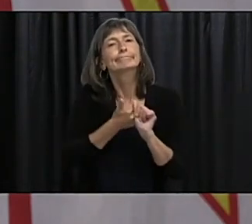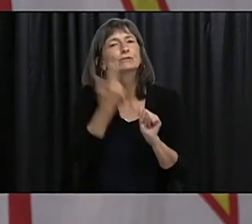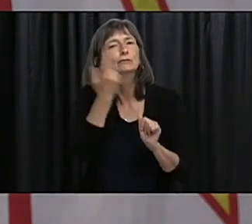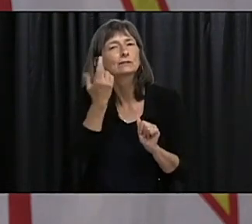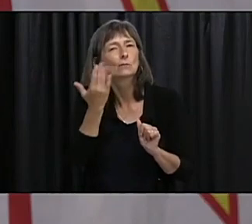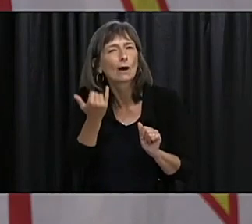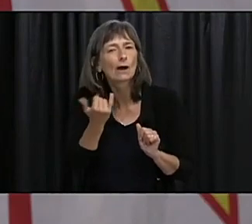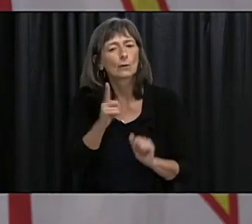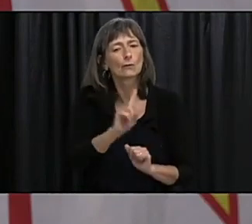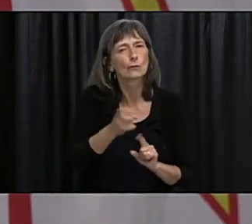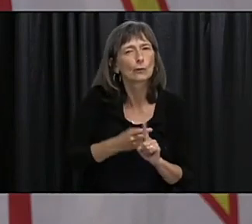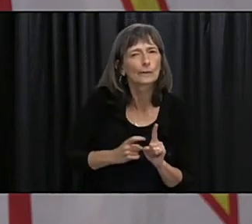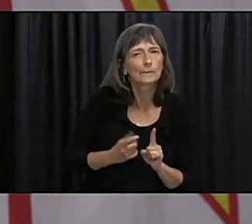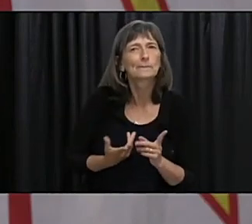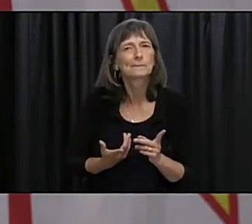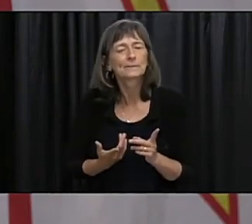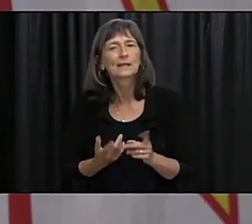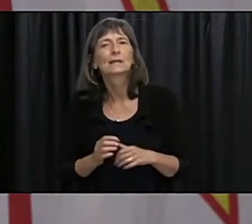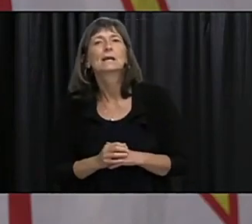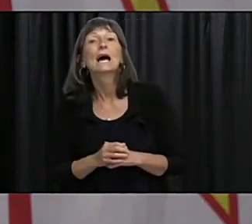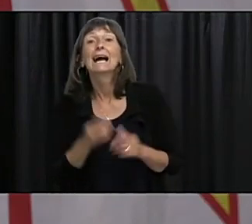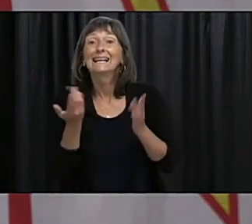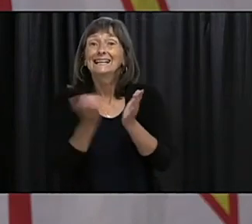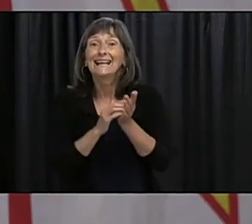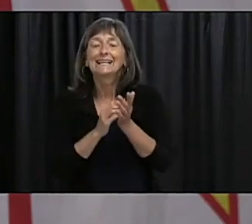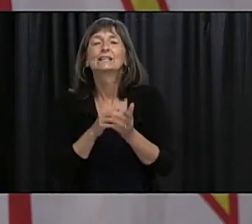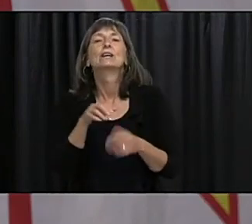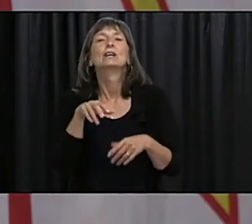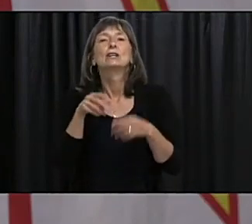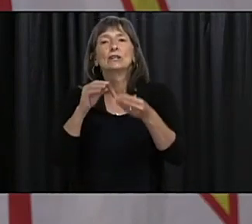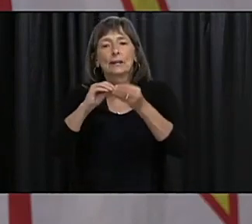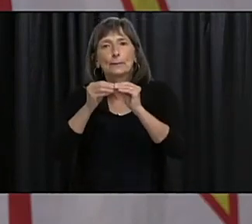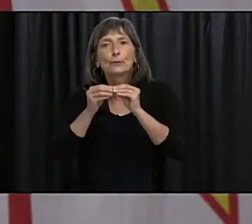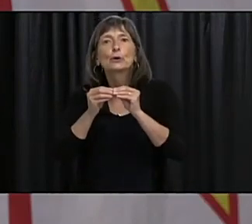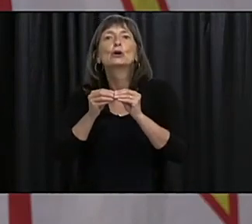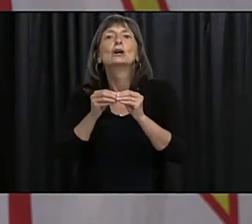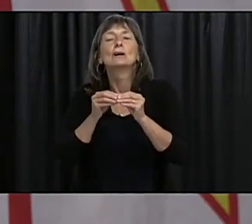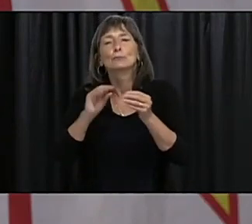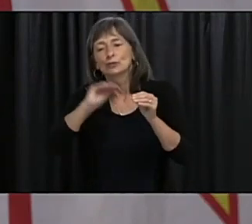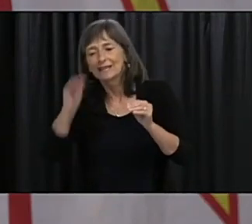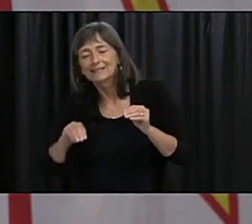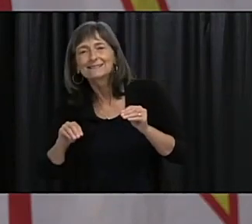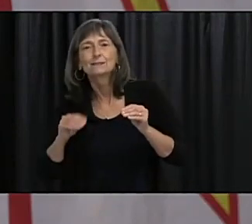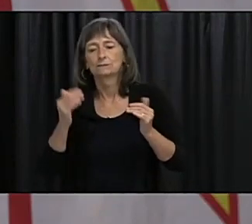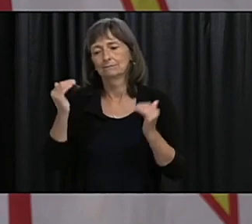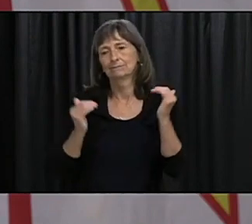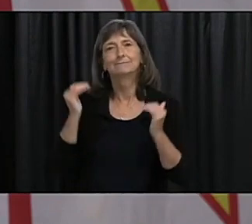RT again is something that we look at but again it is influenced by